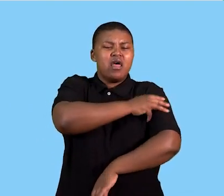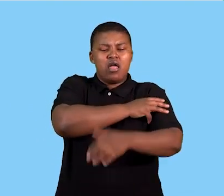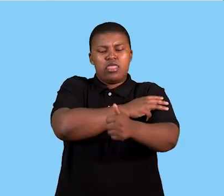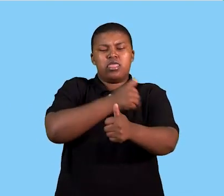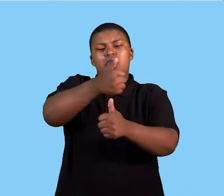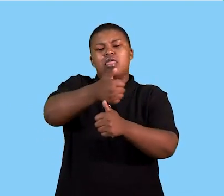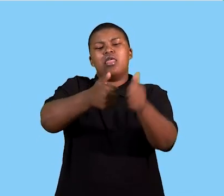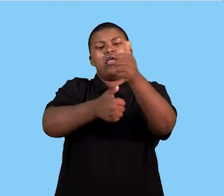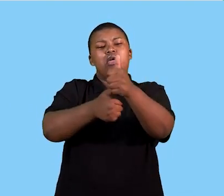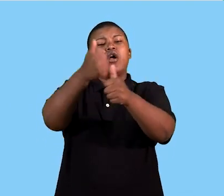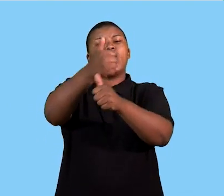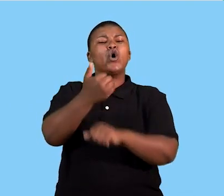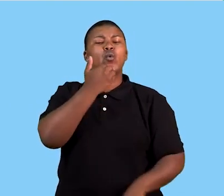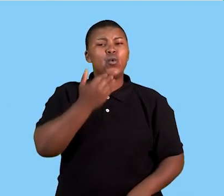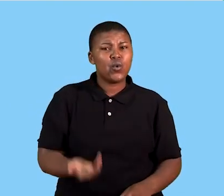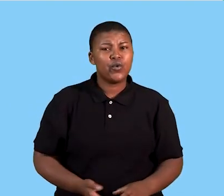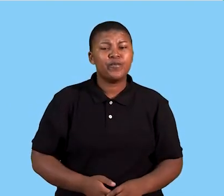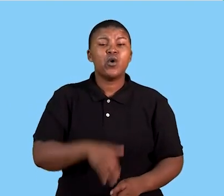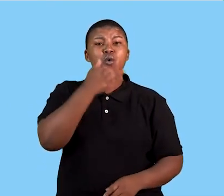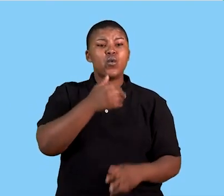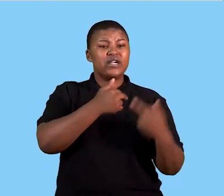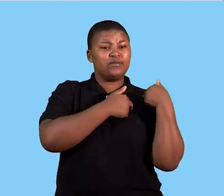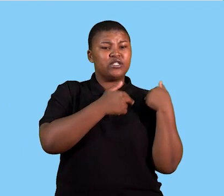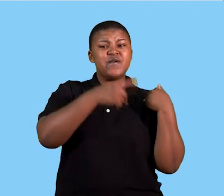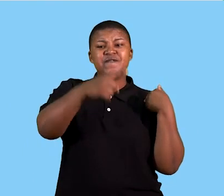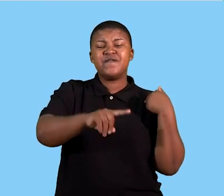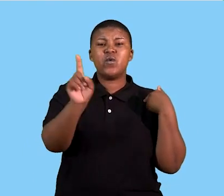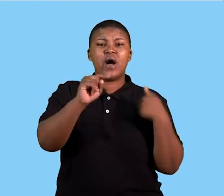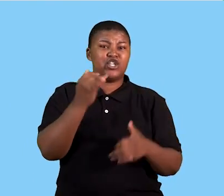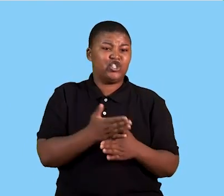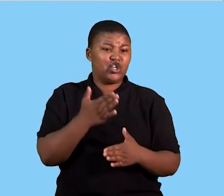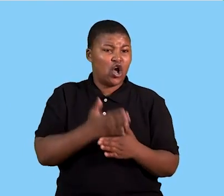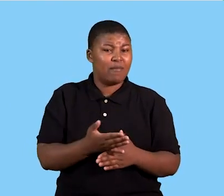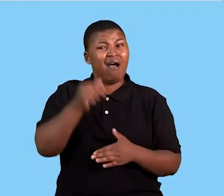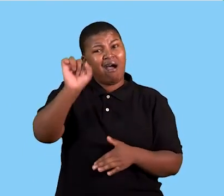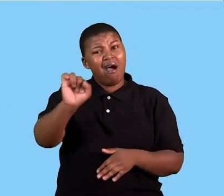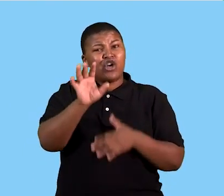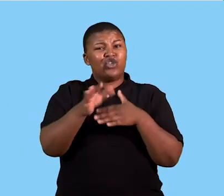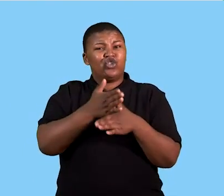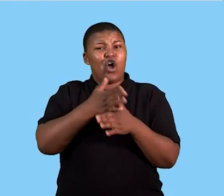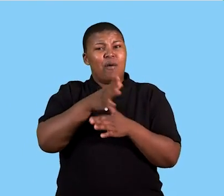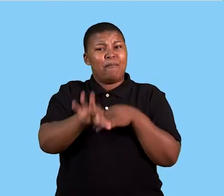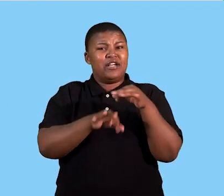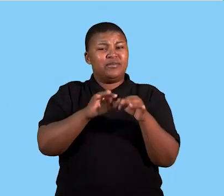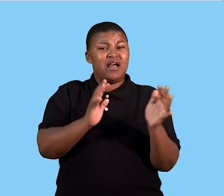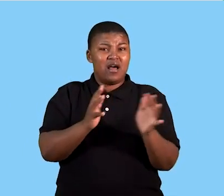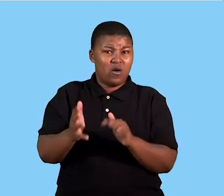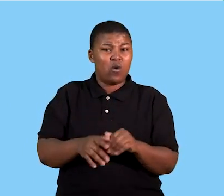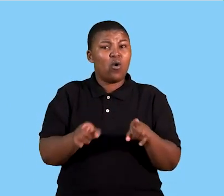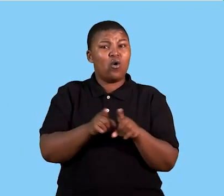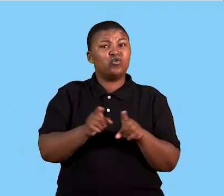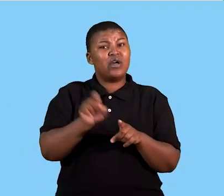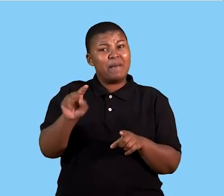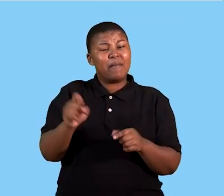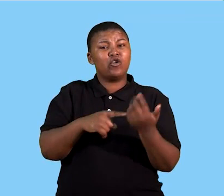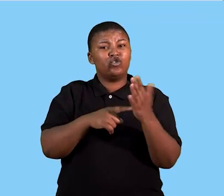boss over who, who is responsible for what tasks, what is their job description, and it will